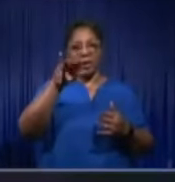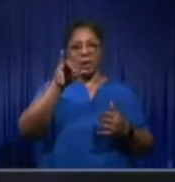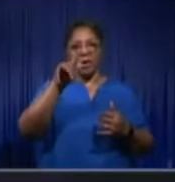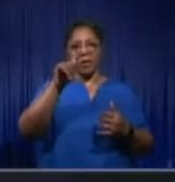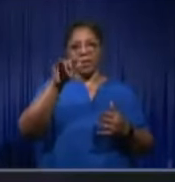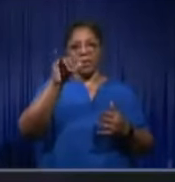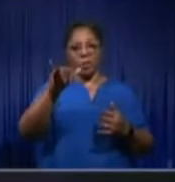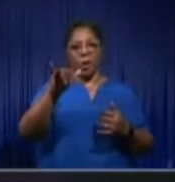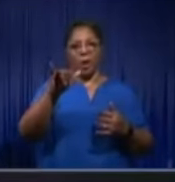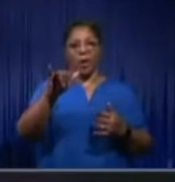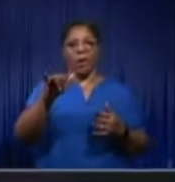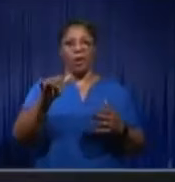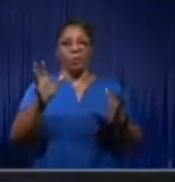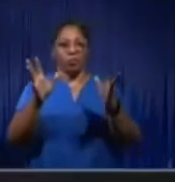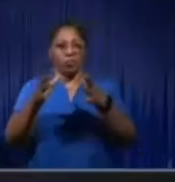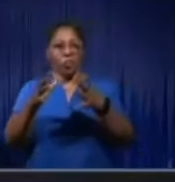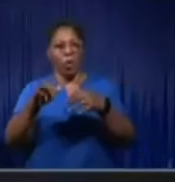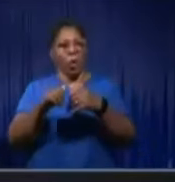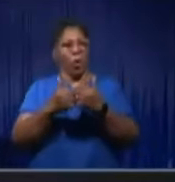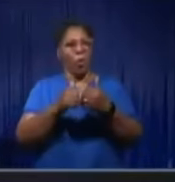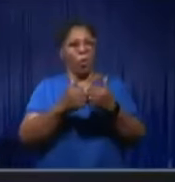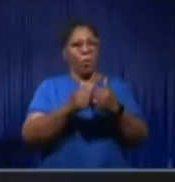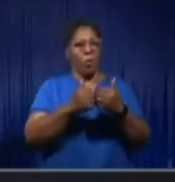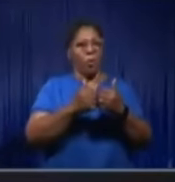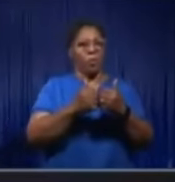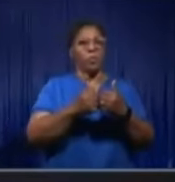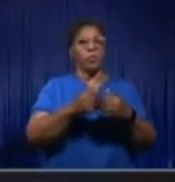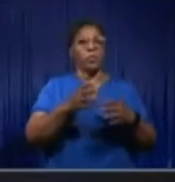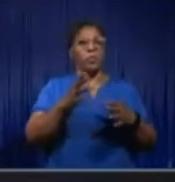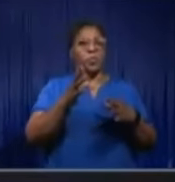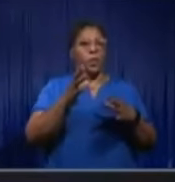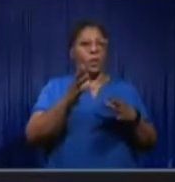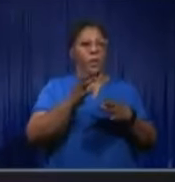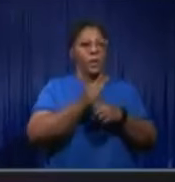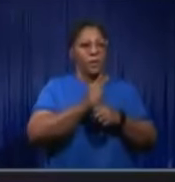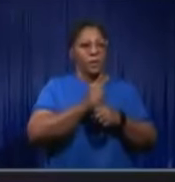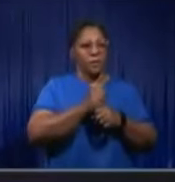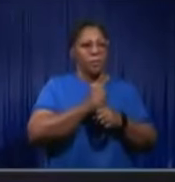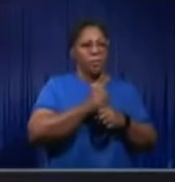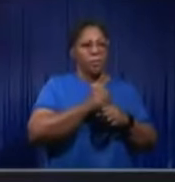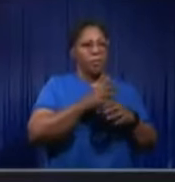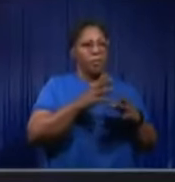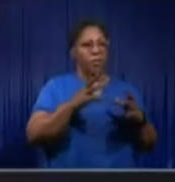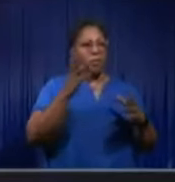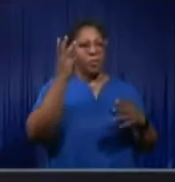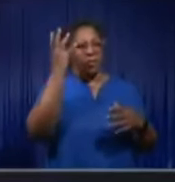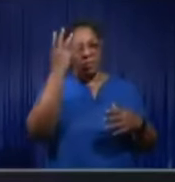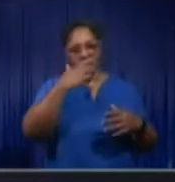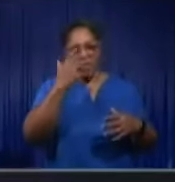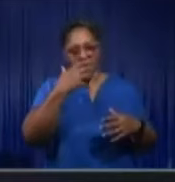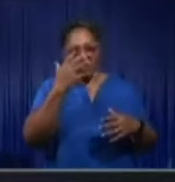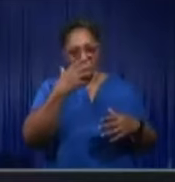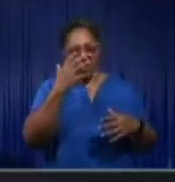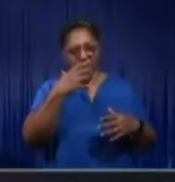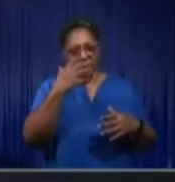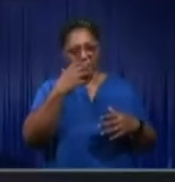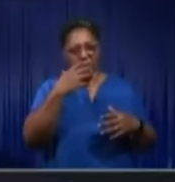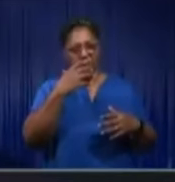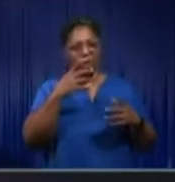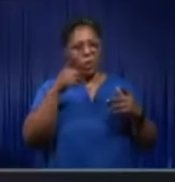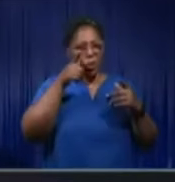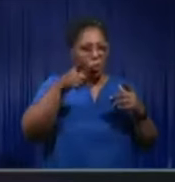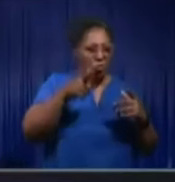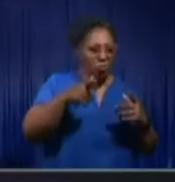we take the opposition seriously in its criticisms when PNP councils have been refusing to do their jobs to provide